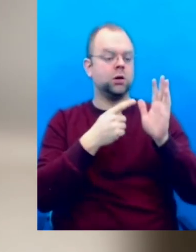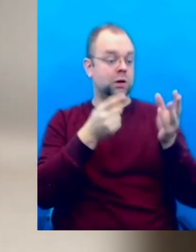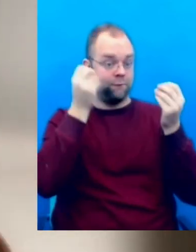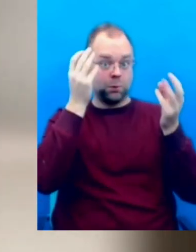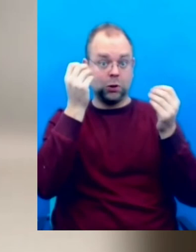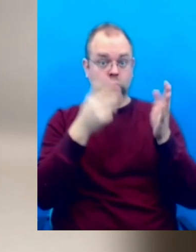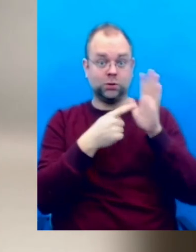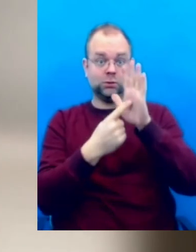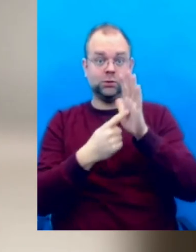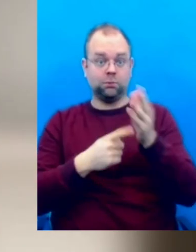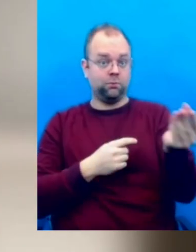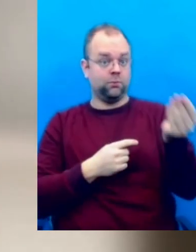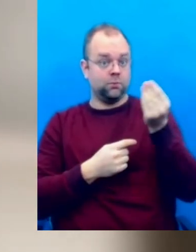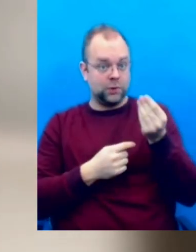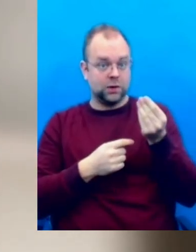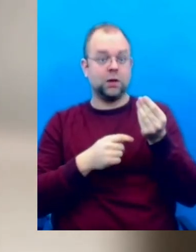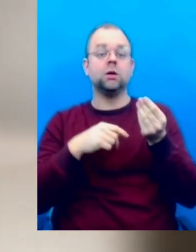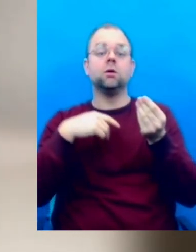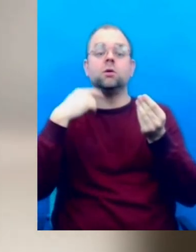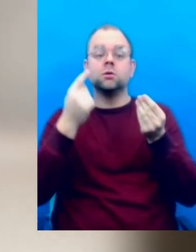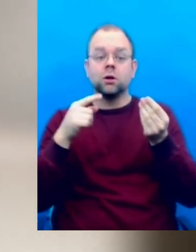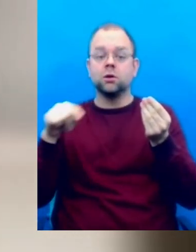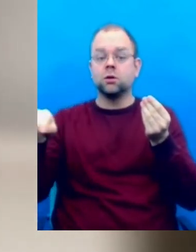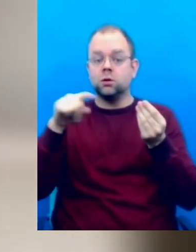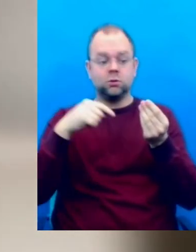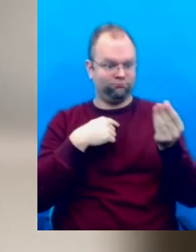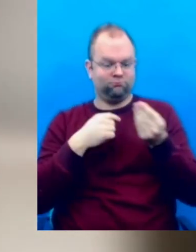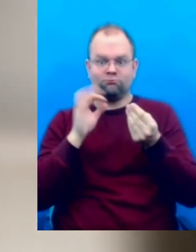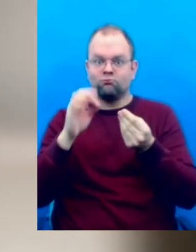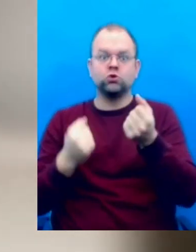and uncovering new horizons and opportunities.